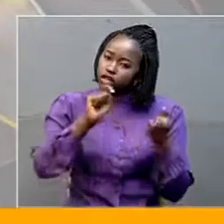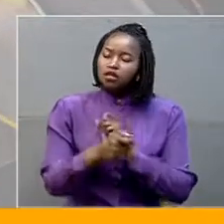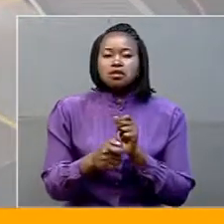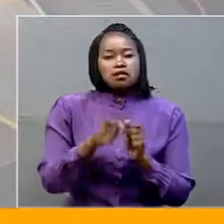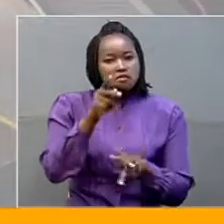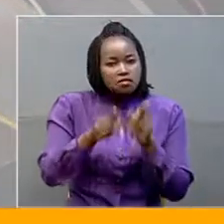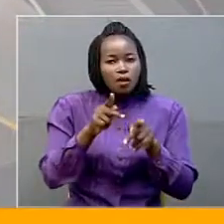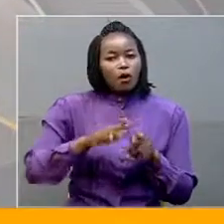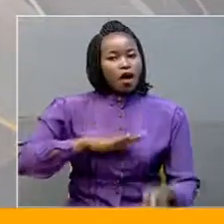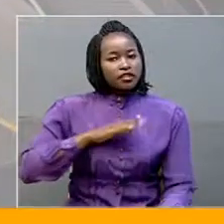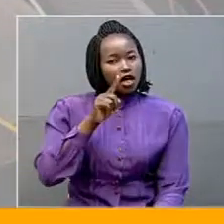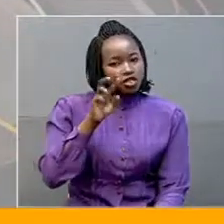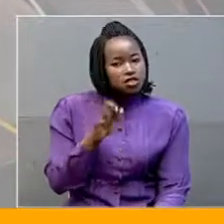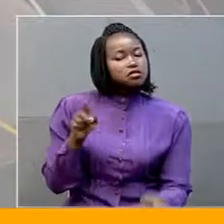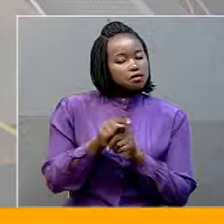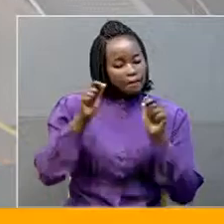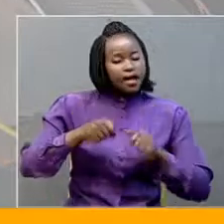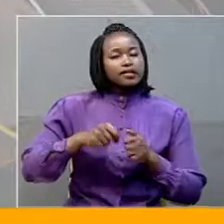on their age.